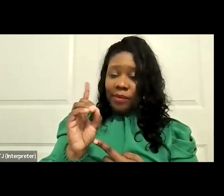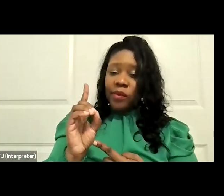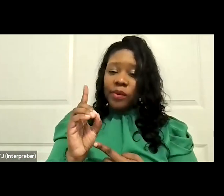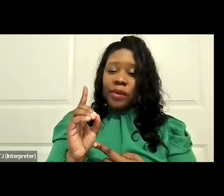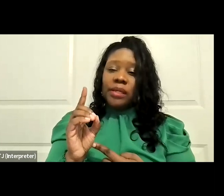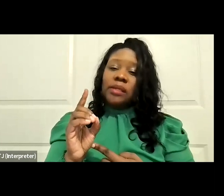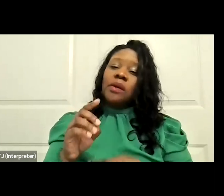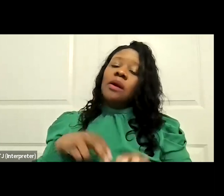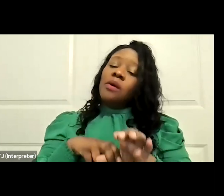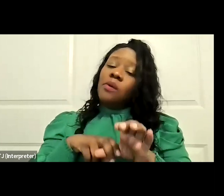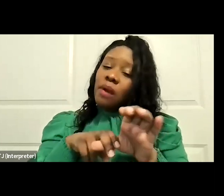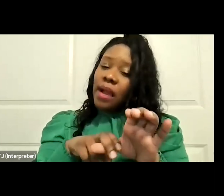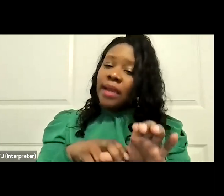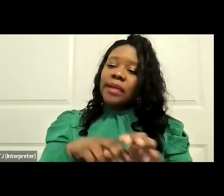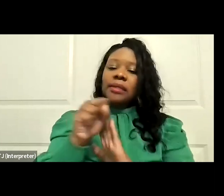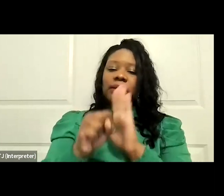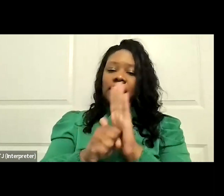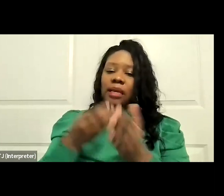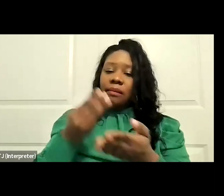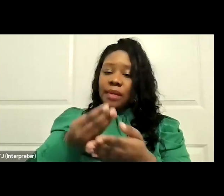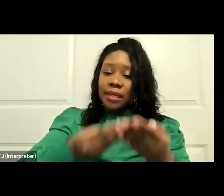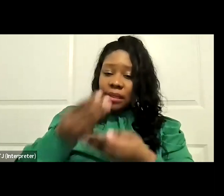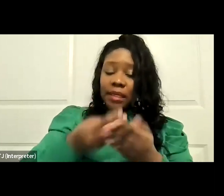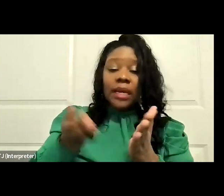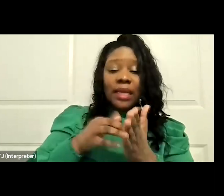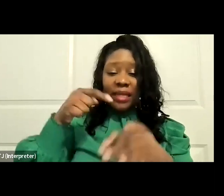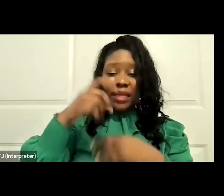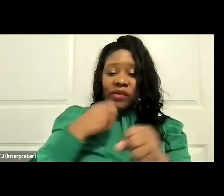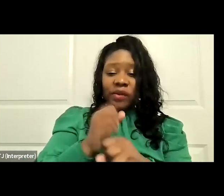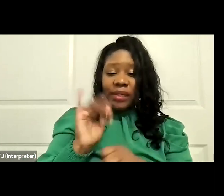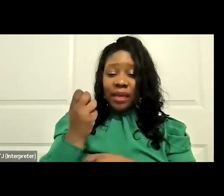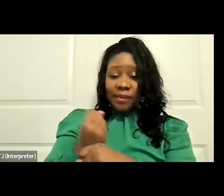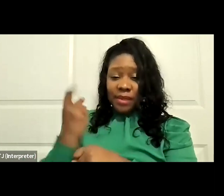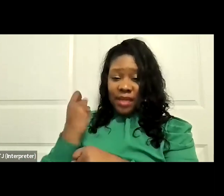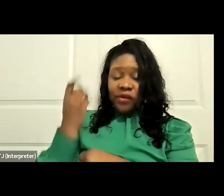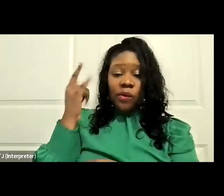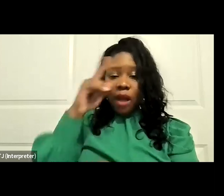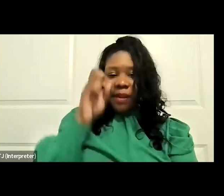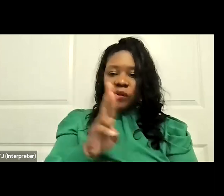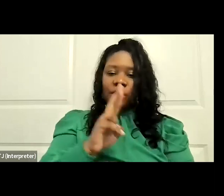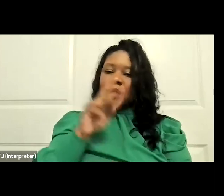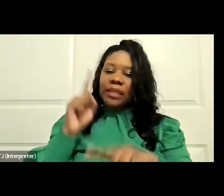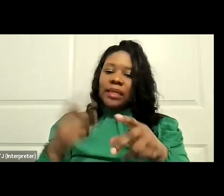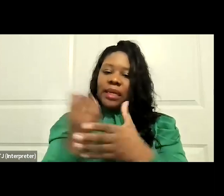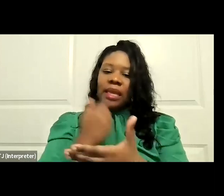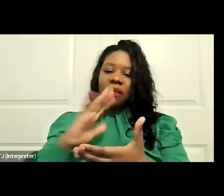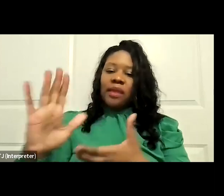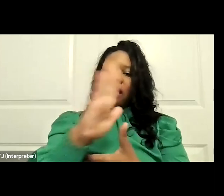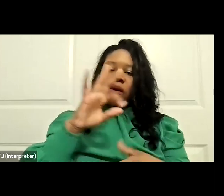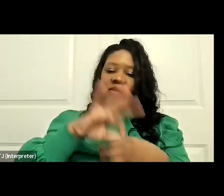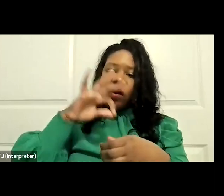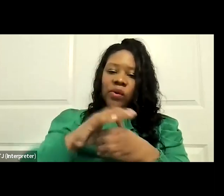the state budget again this year, which they basically did last year because the Republicans couldn't get their votes together on their own.